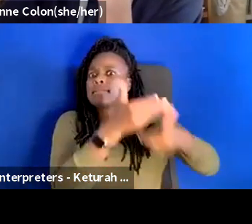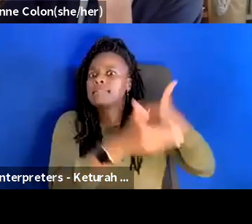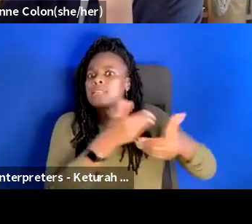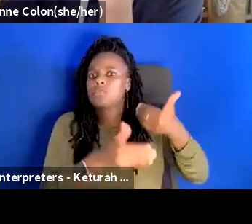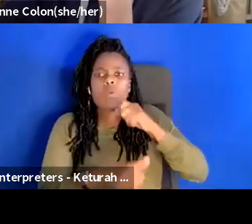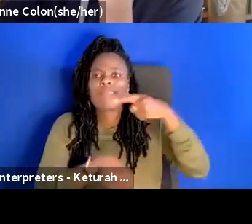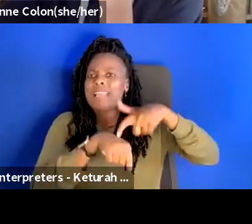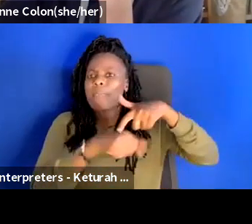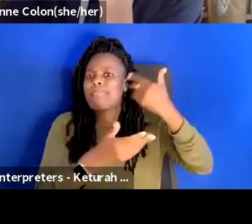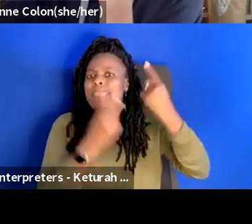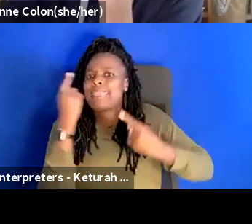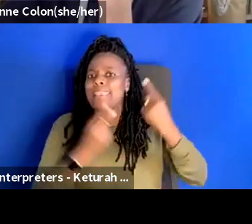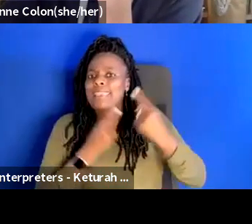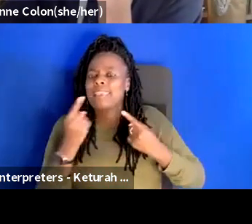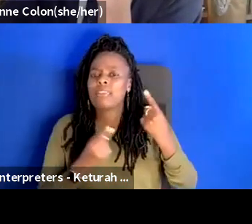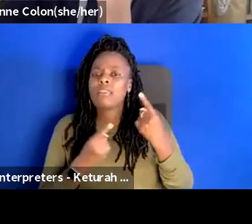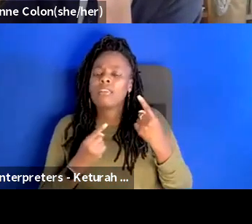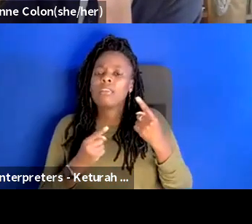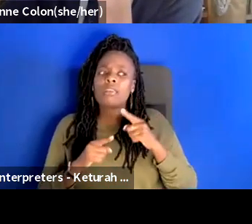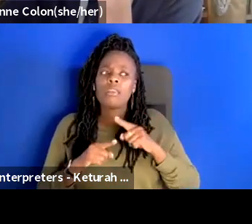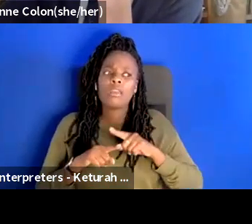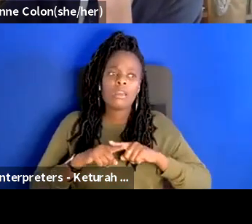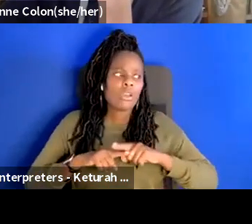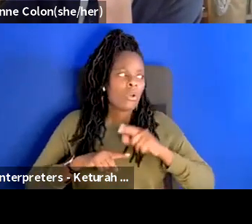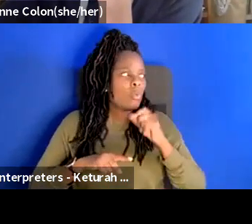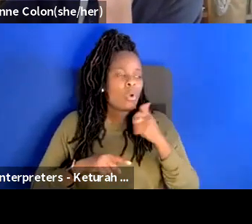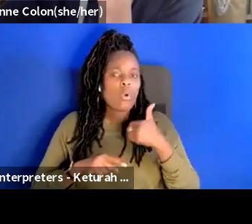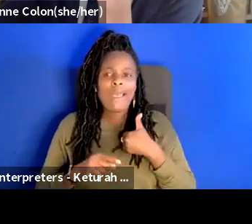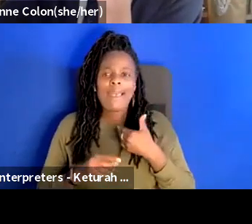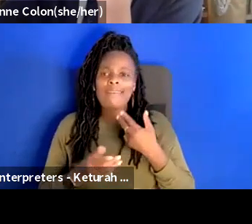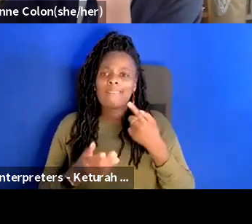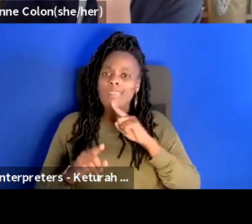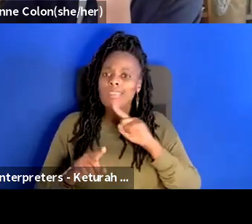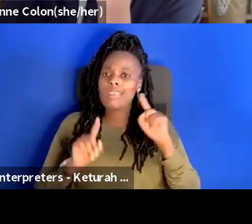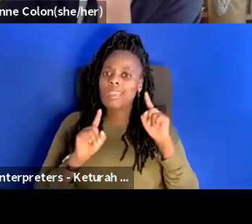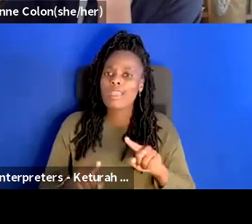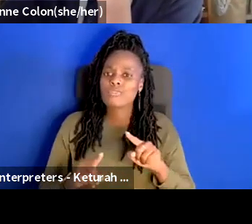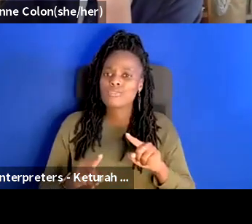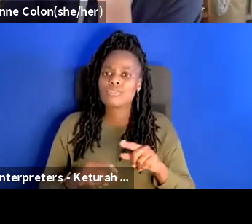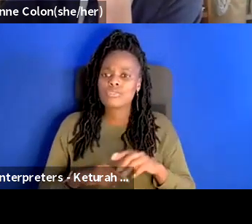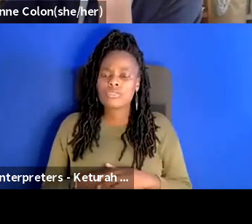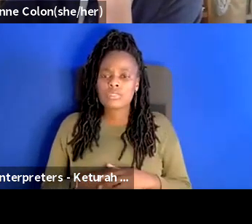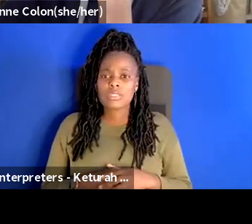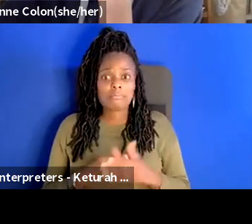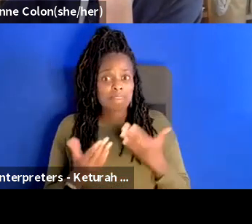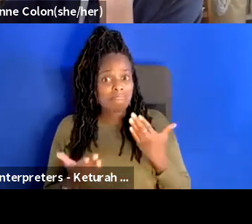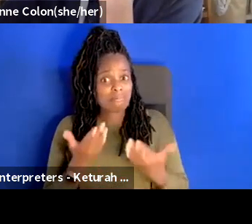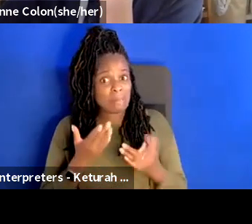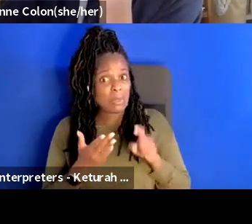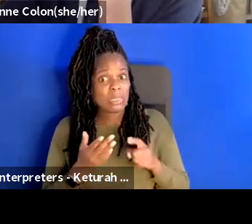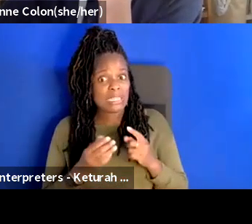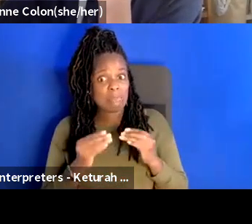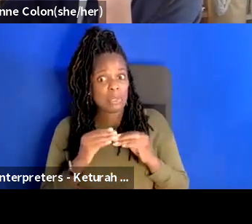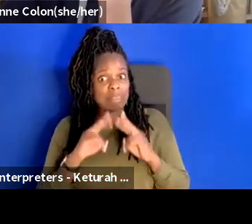when we don't have the answers we might need to ask more questions